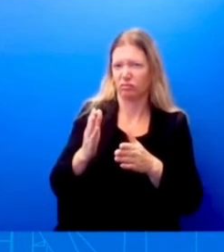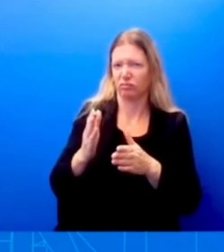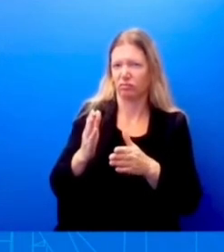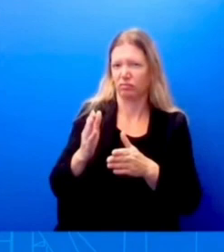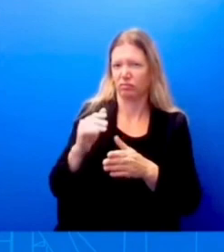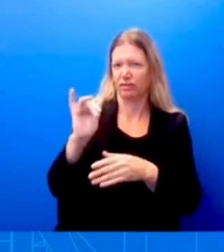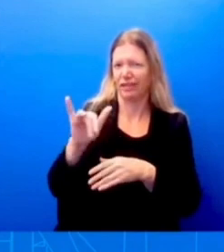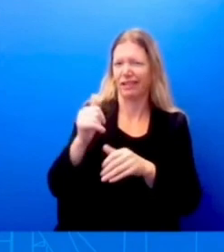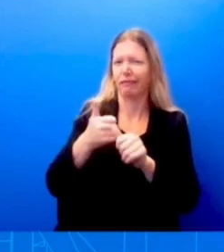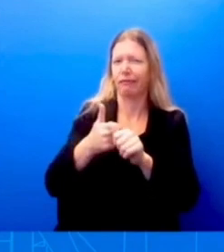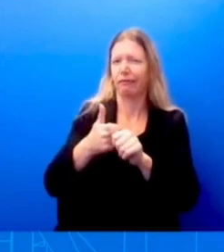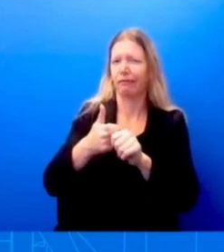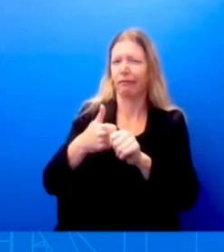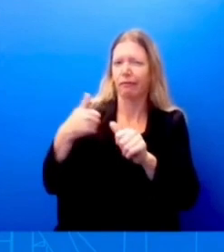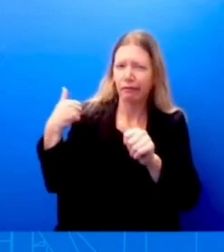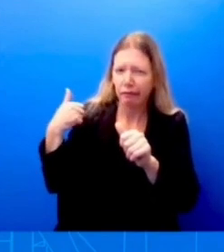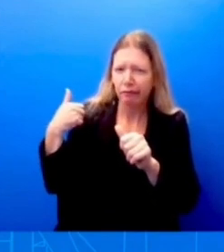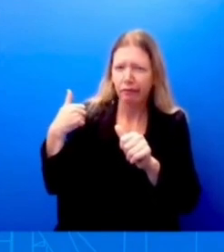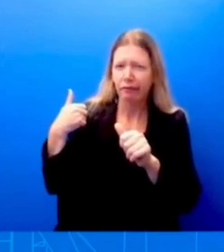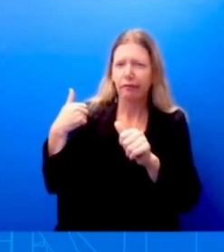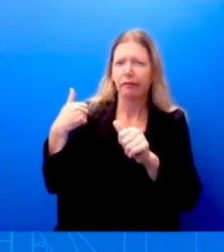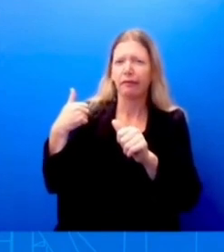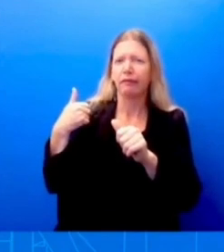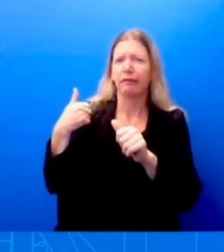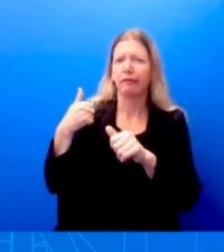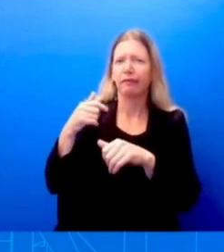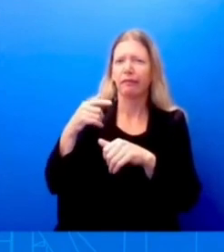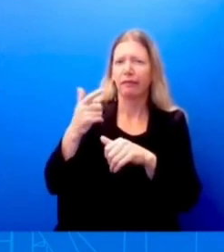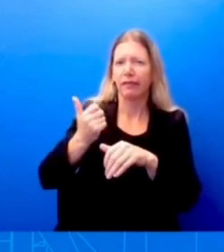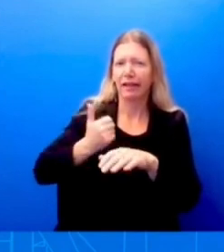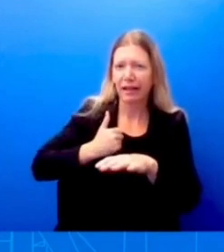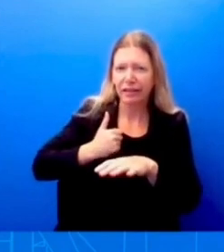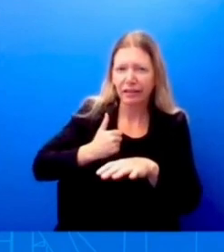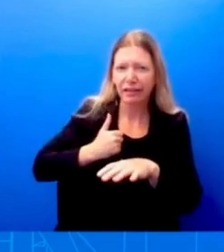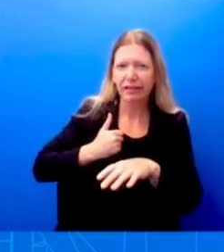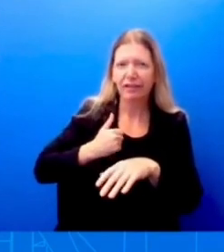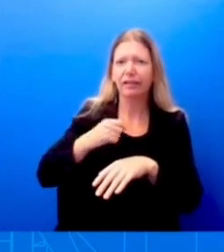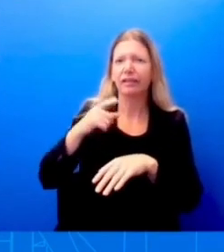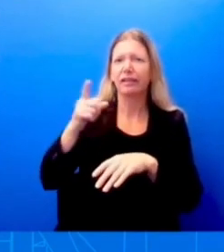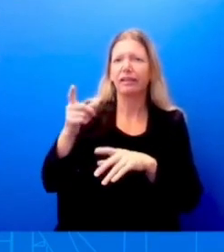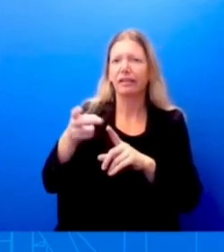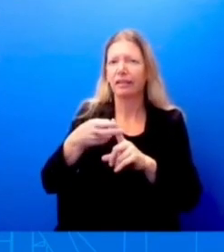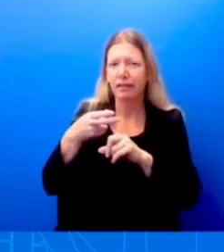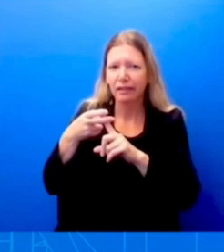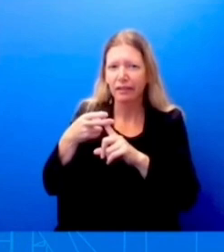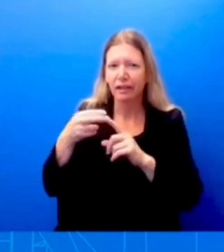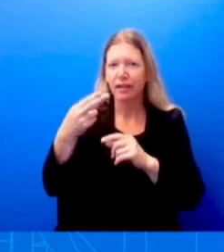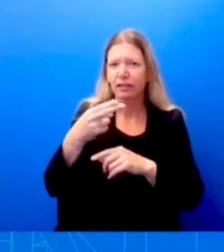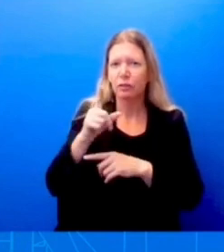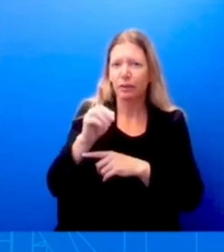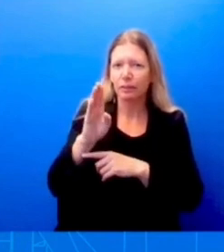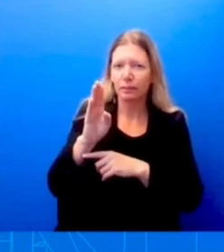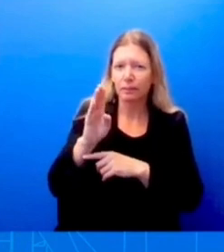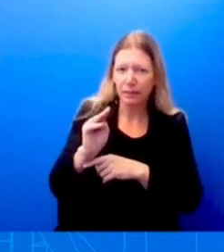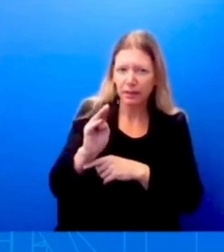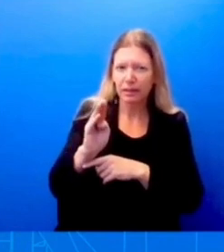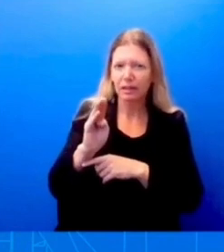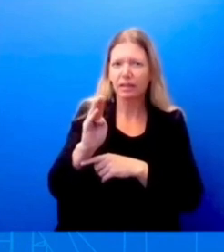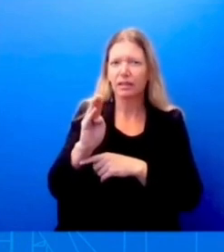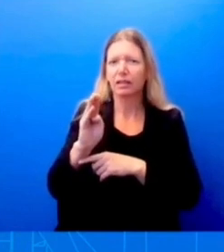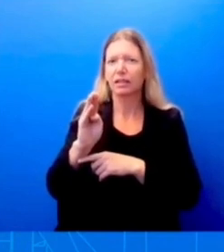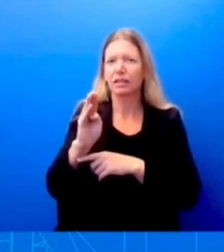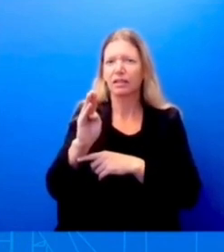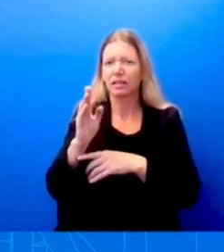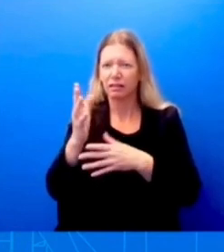recruiting H-1B holders from the United States, I wanted to ask, does the administration agree with these members of Congress that these